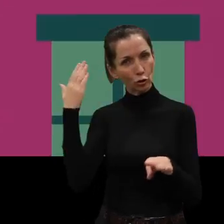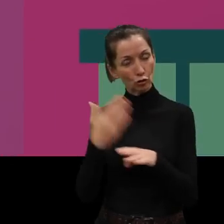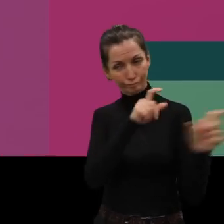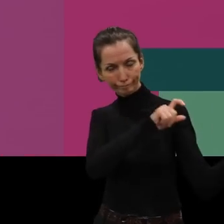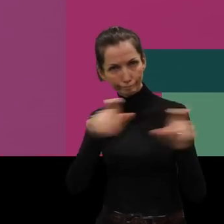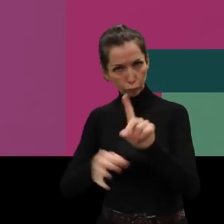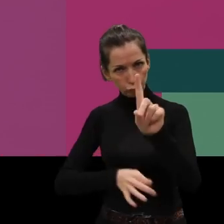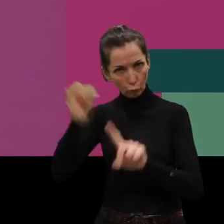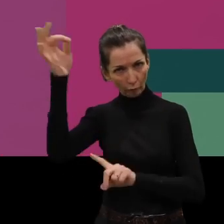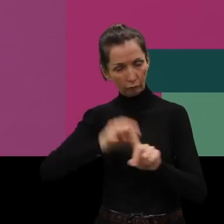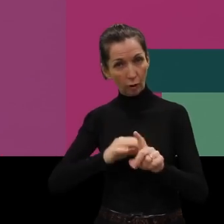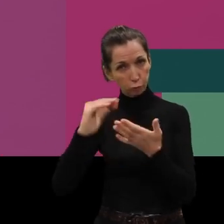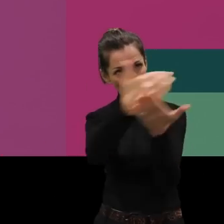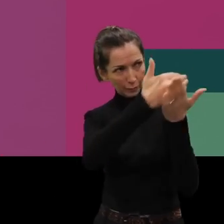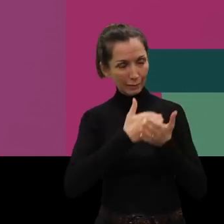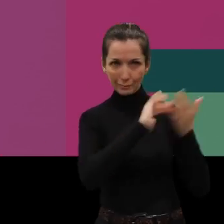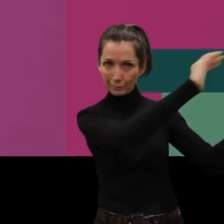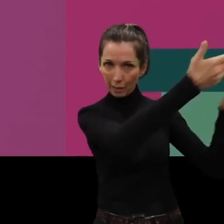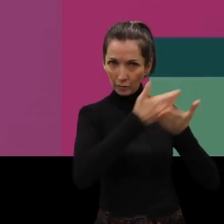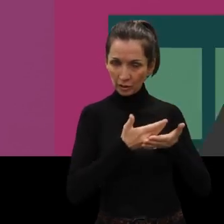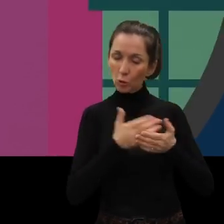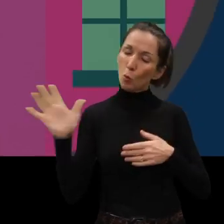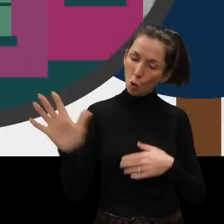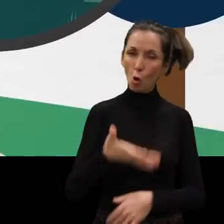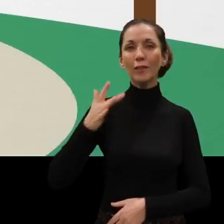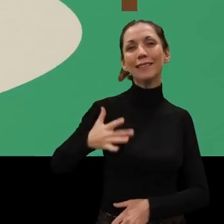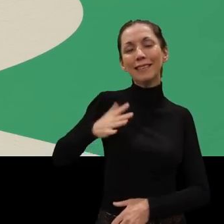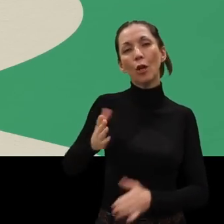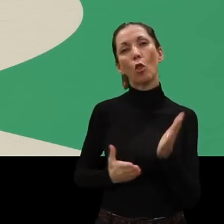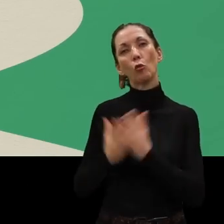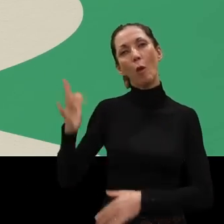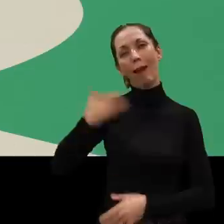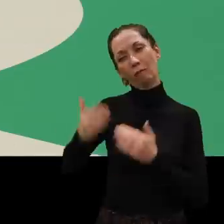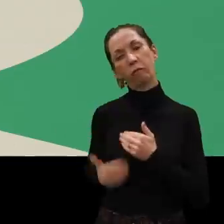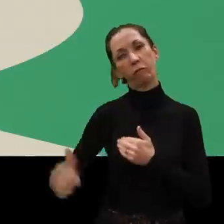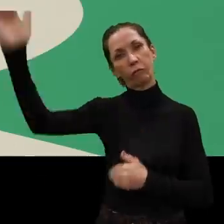continuously improving and protecting the services that we all need over our lifetime